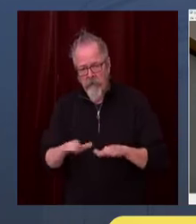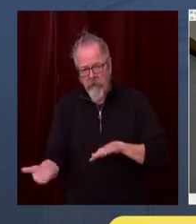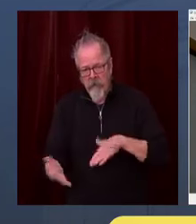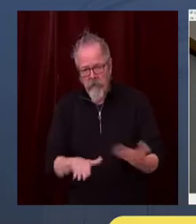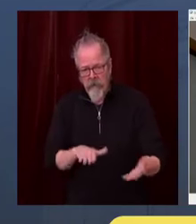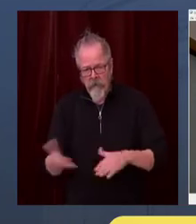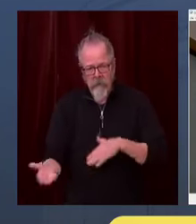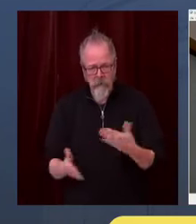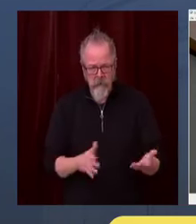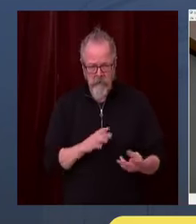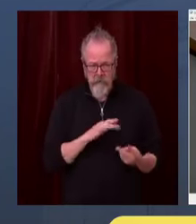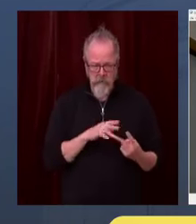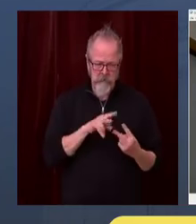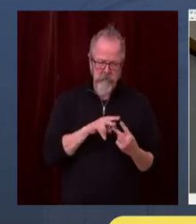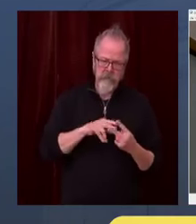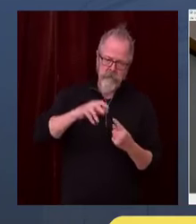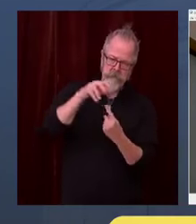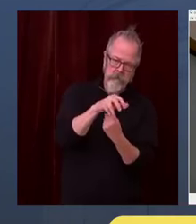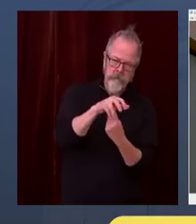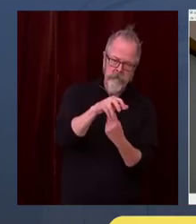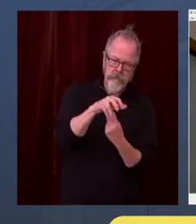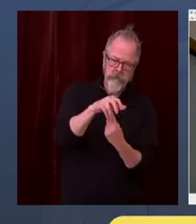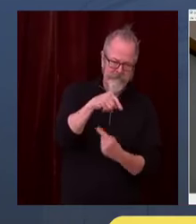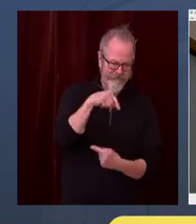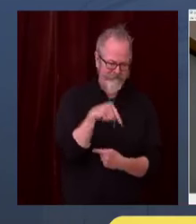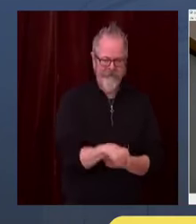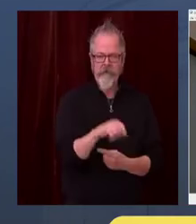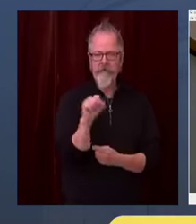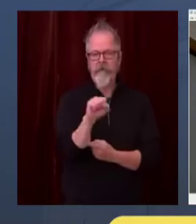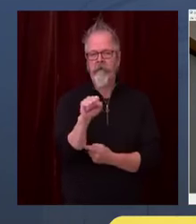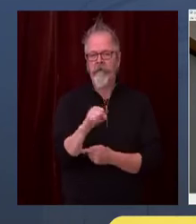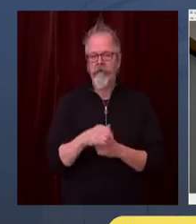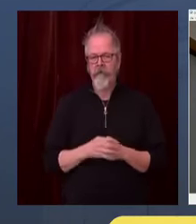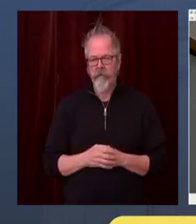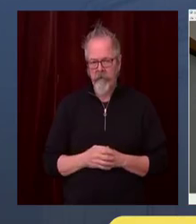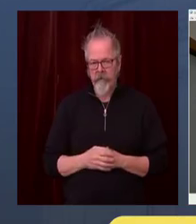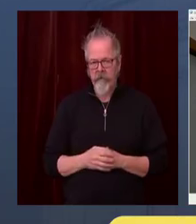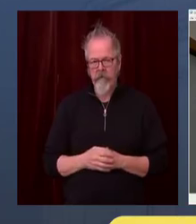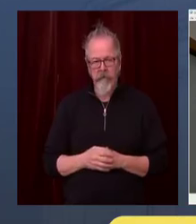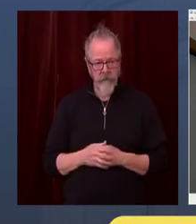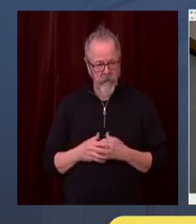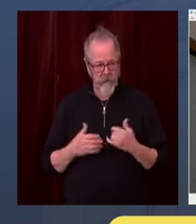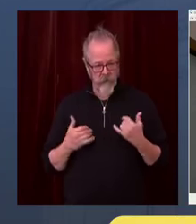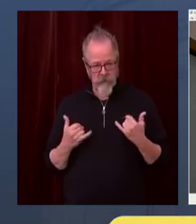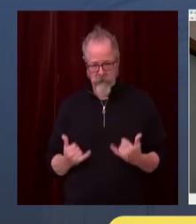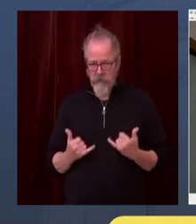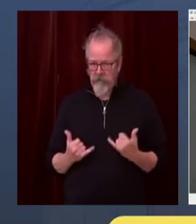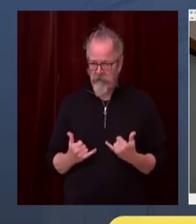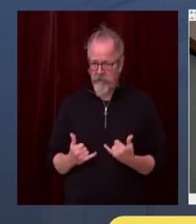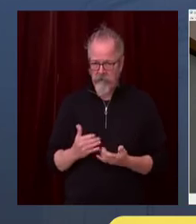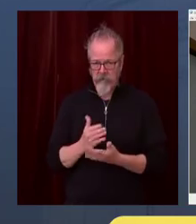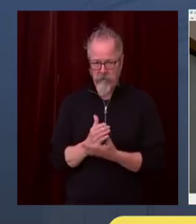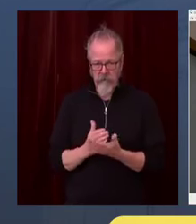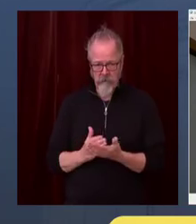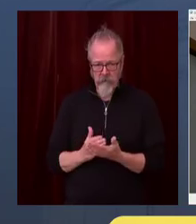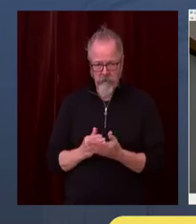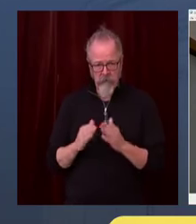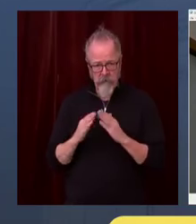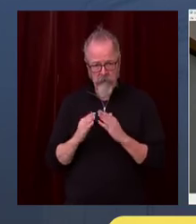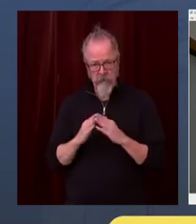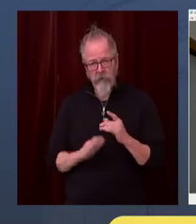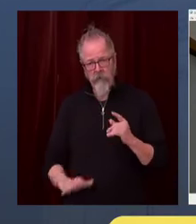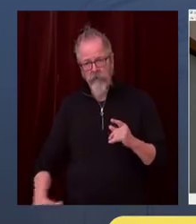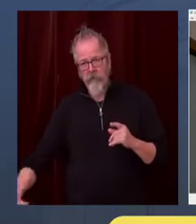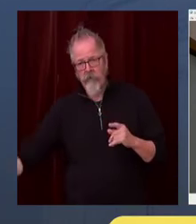don't. Right now, there are cities with no ICU capacity. There are cities like El Paso, which is just slightly